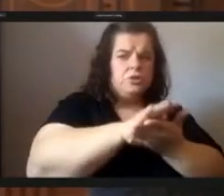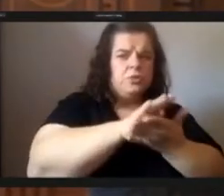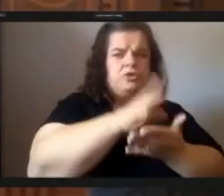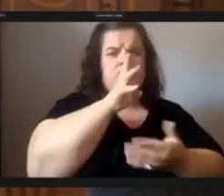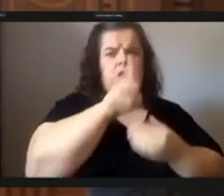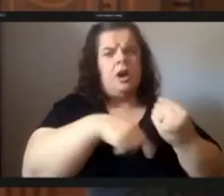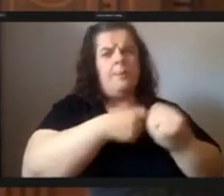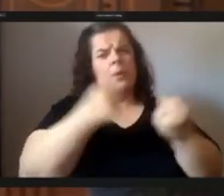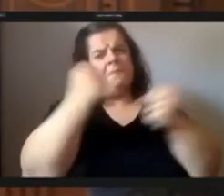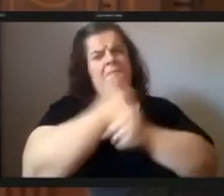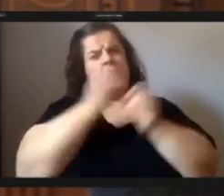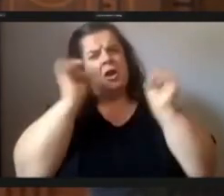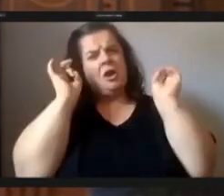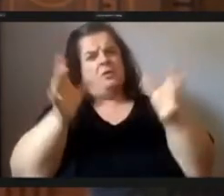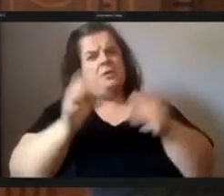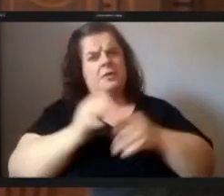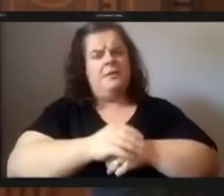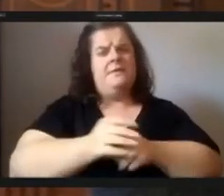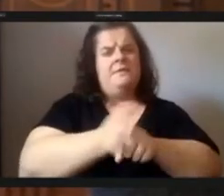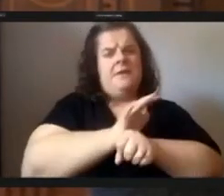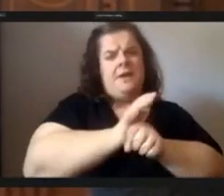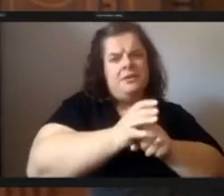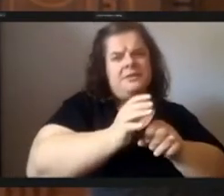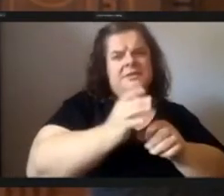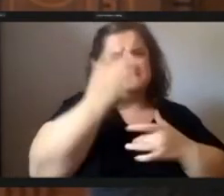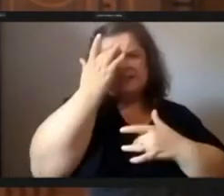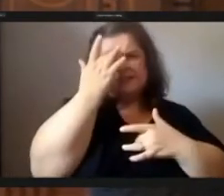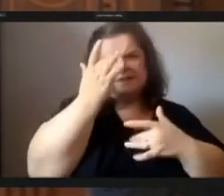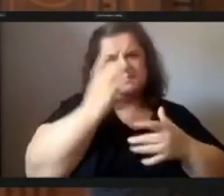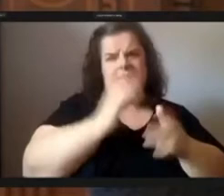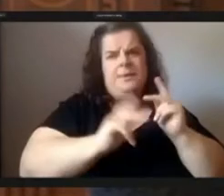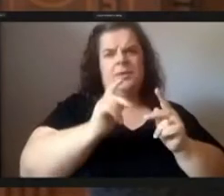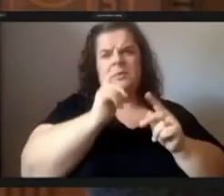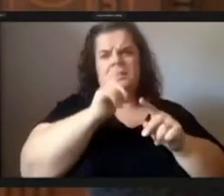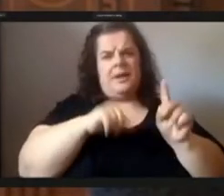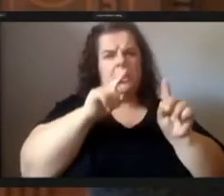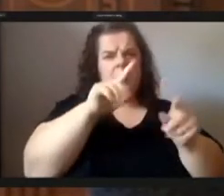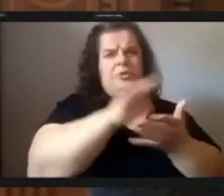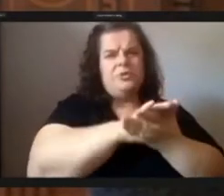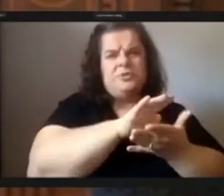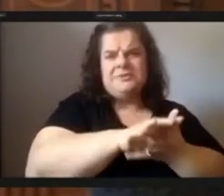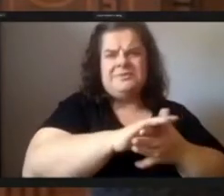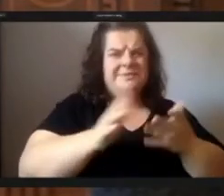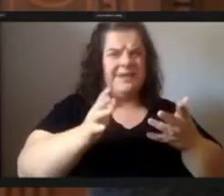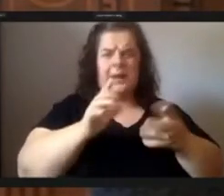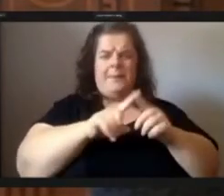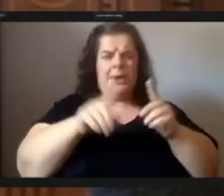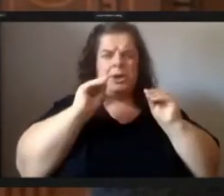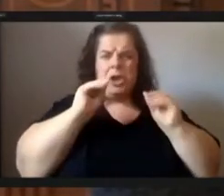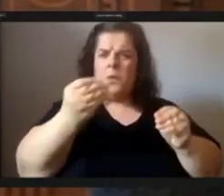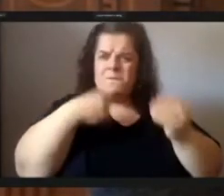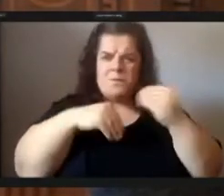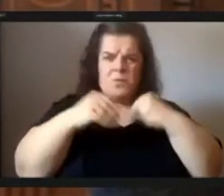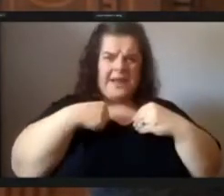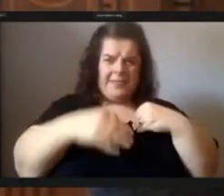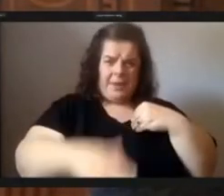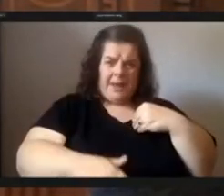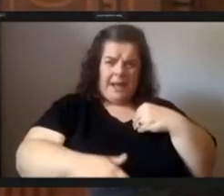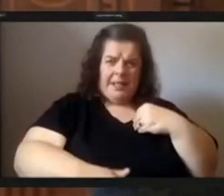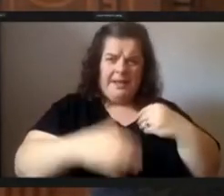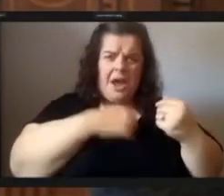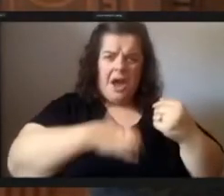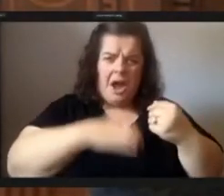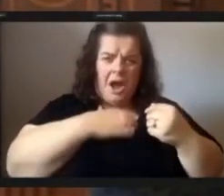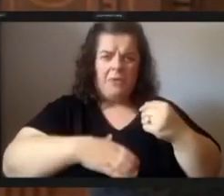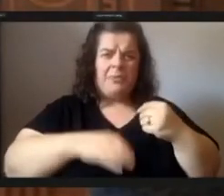and and and all of that keeping children from going to school but lack of food in their belly and them being hungry keeps them from